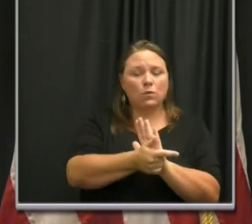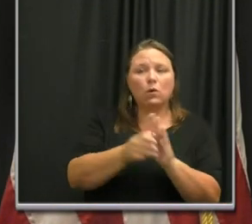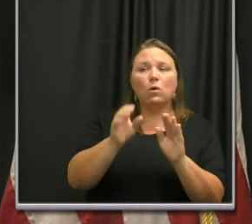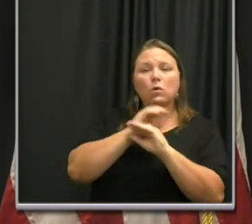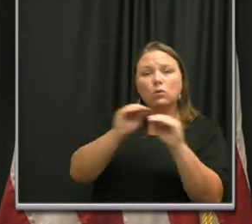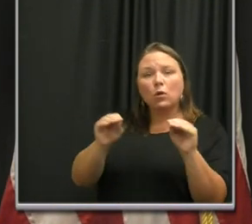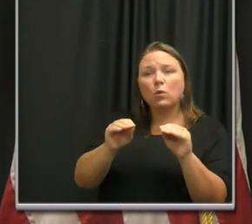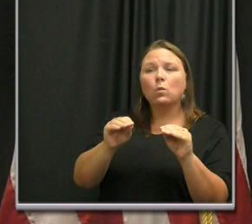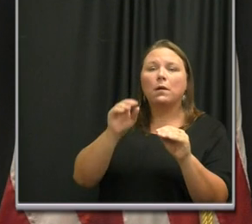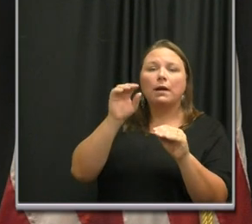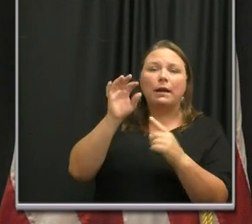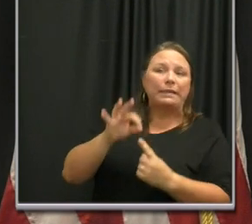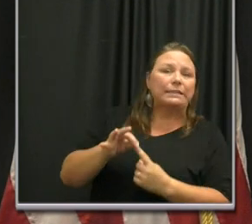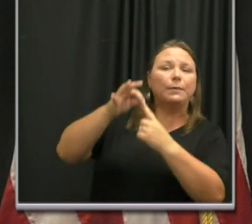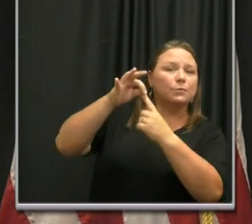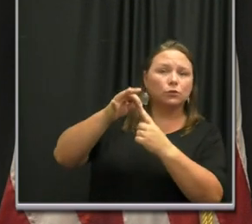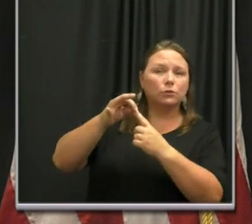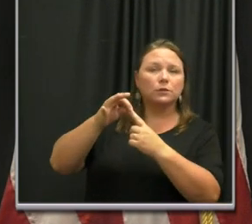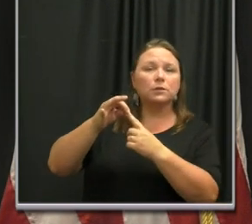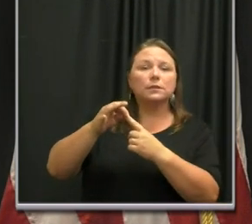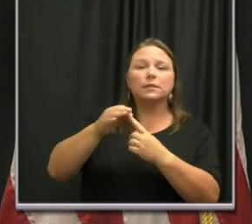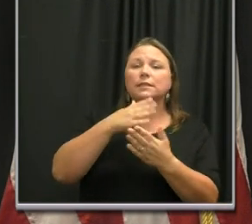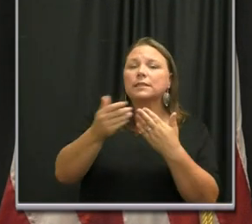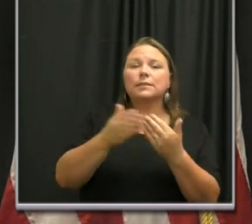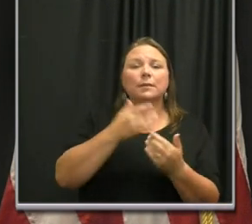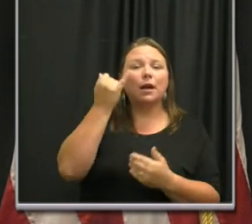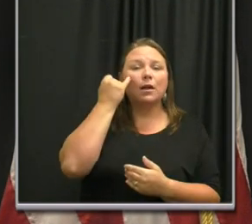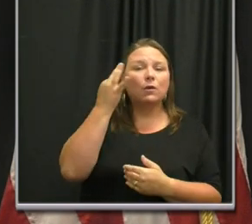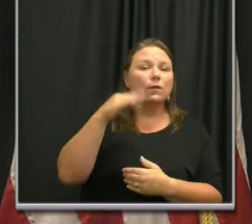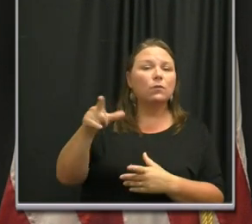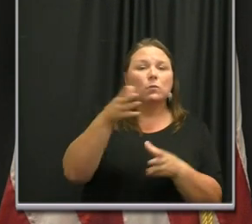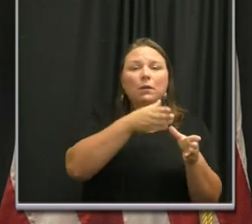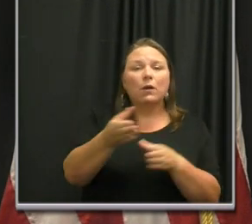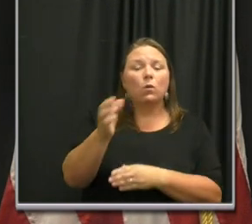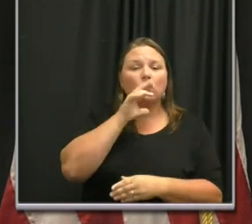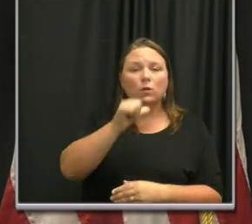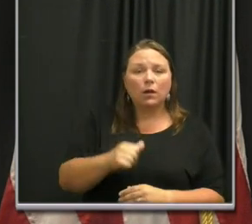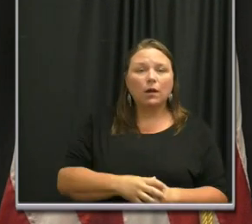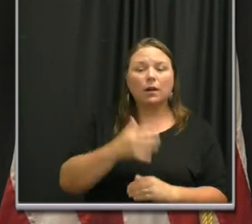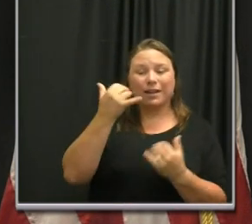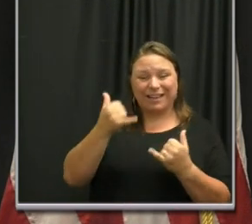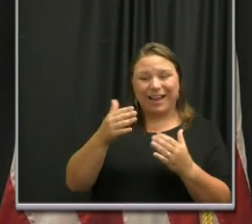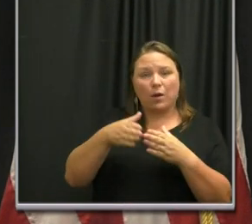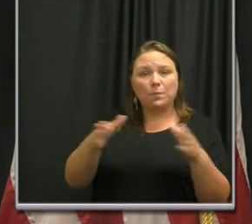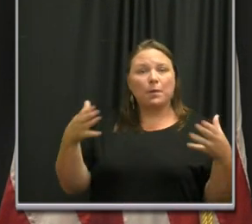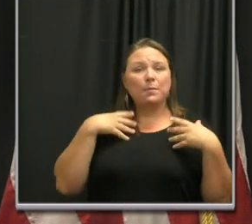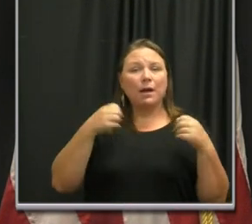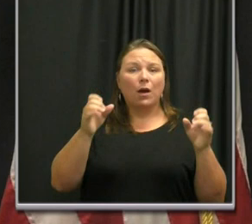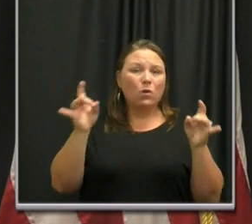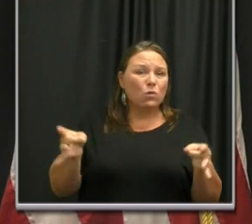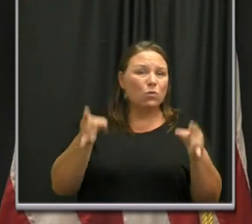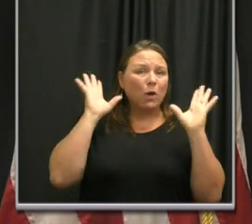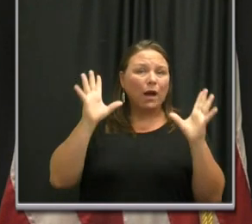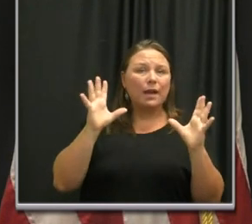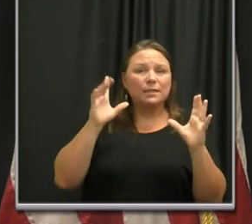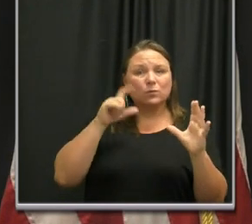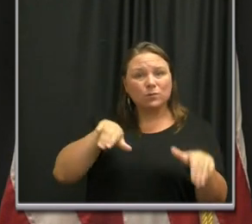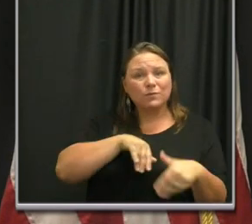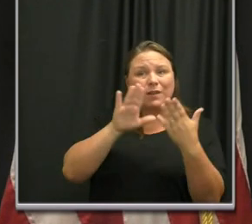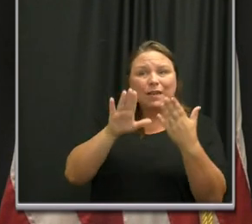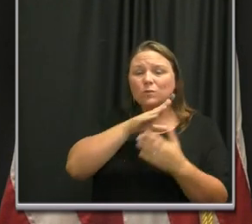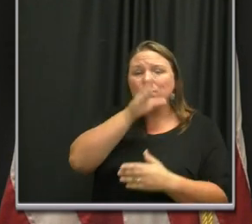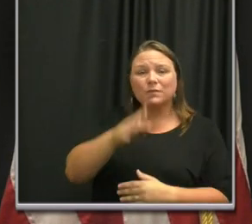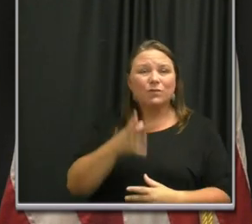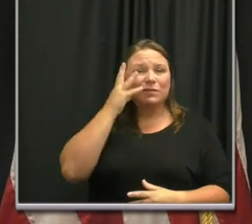from following the law, regardless of your intentions. We are facing a public health crisis unlike anything we have seen in our